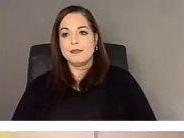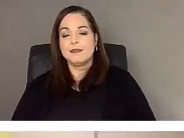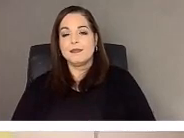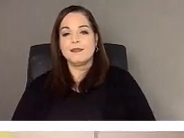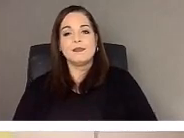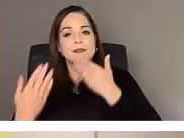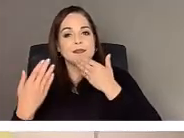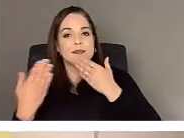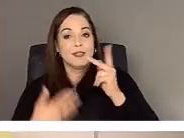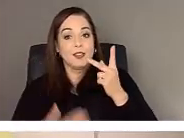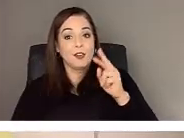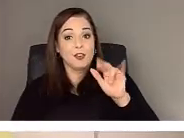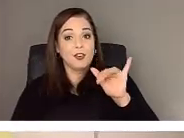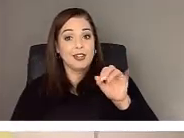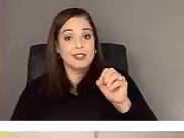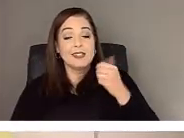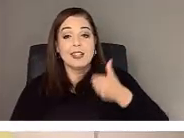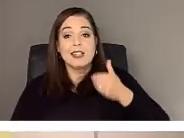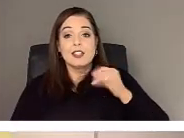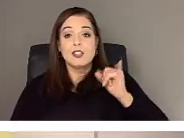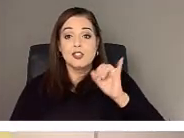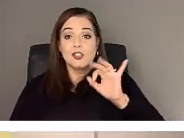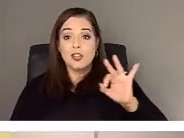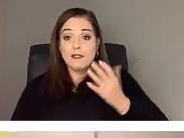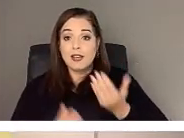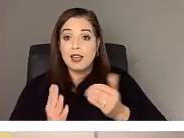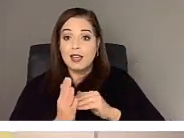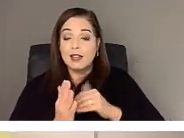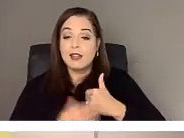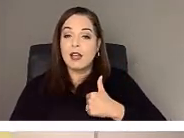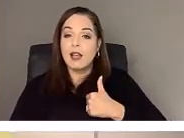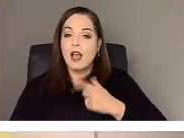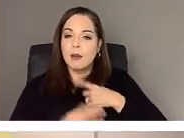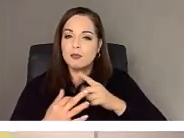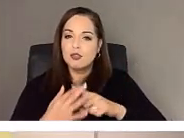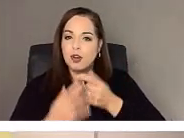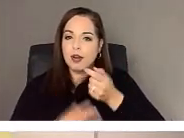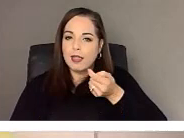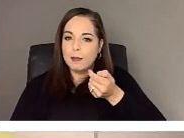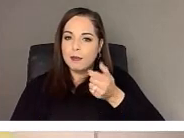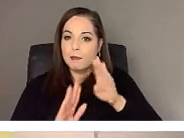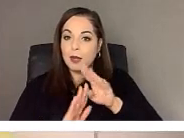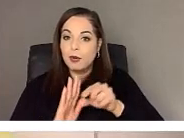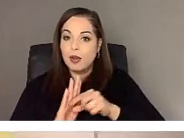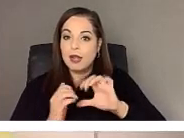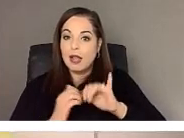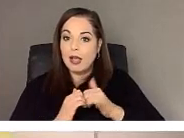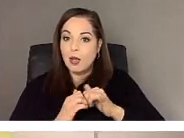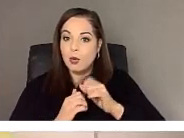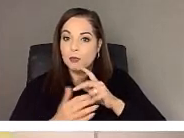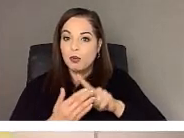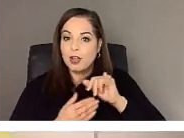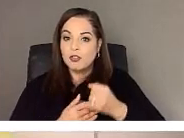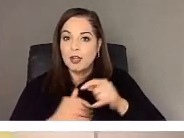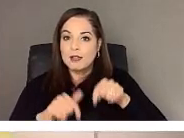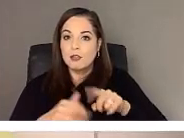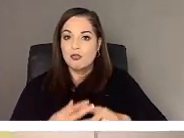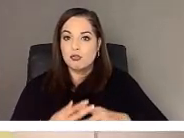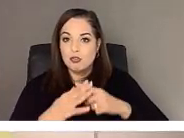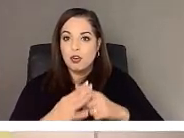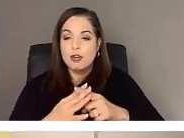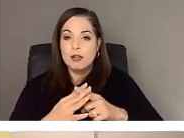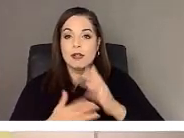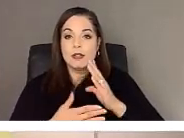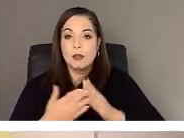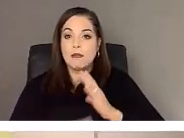Thank you, Chris. Yeah, this is Jeff again, and I'm going to start with a little bit of background for how the project got started. some of our